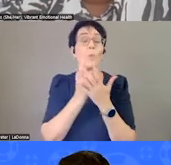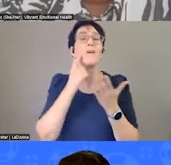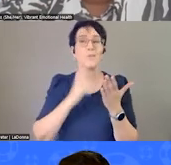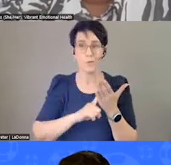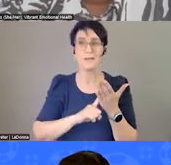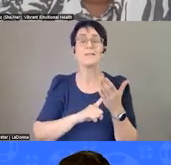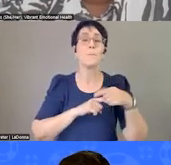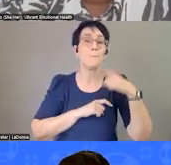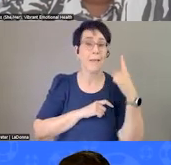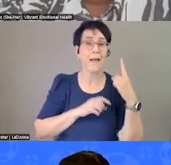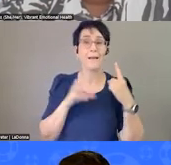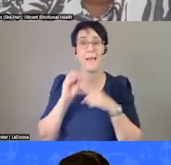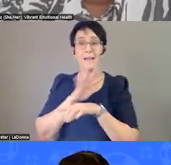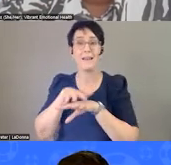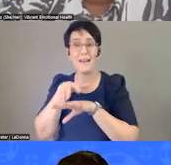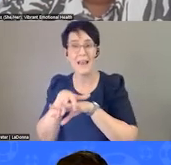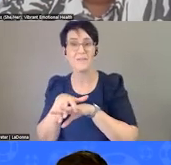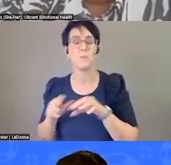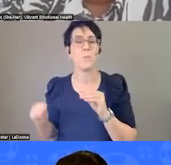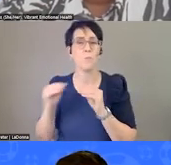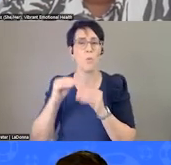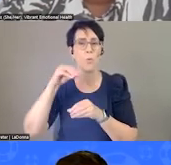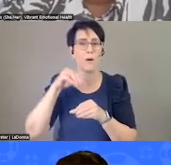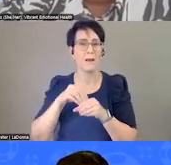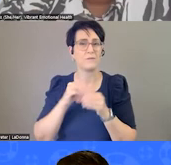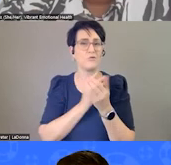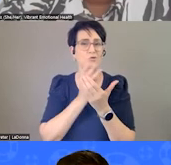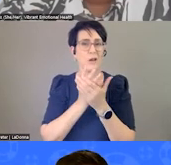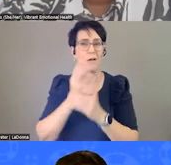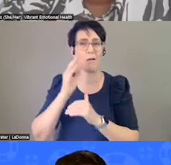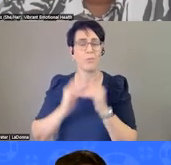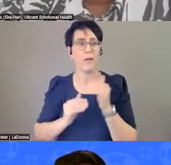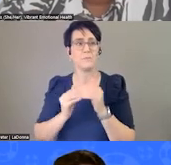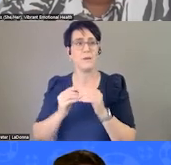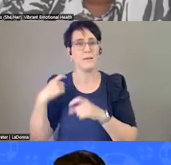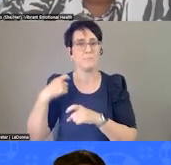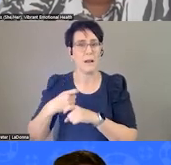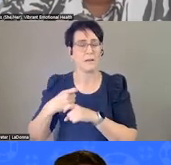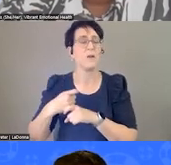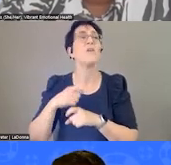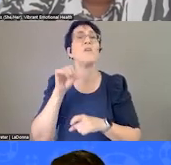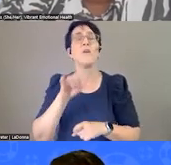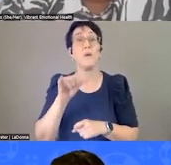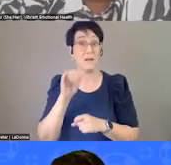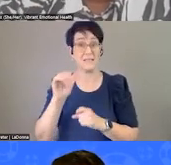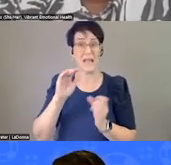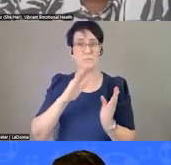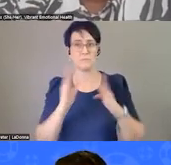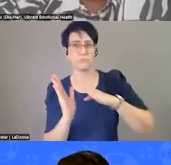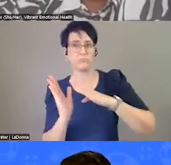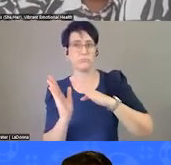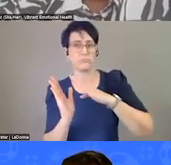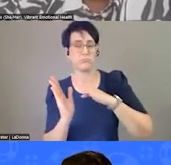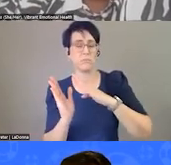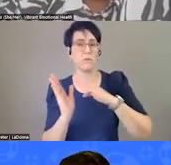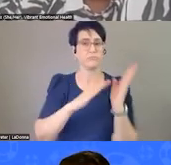you know, perhaps the fact that we serve a bit more than the county average or the county percentage, maybe that's making a dent in that. We obviously need